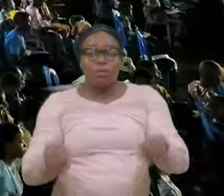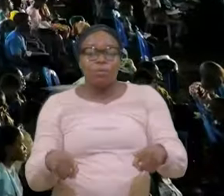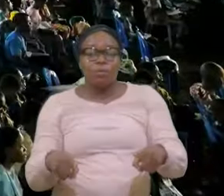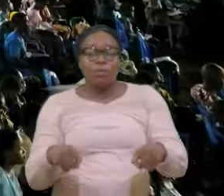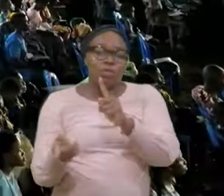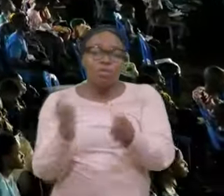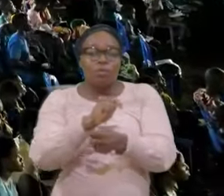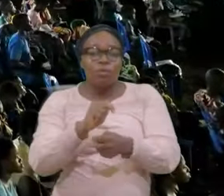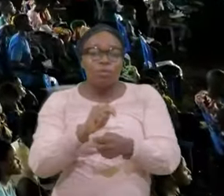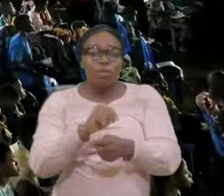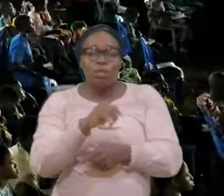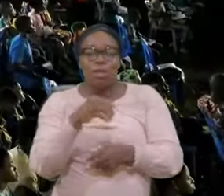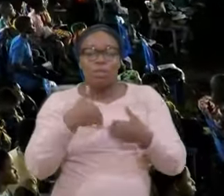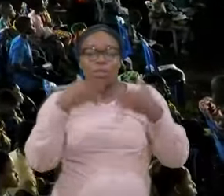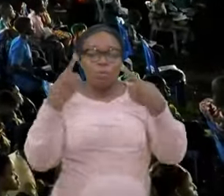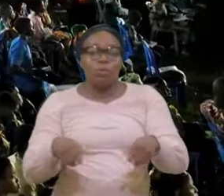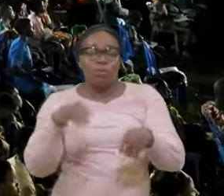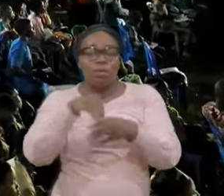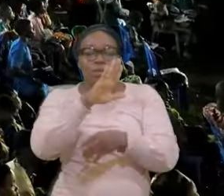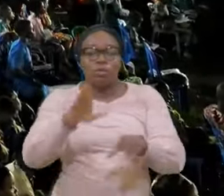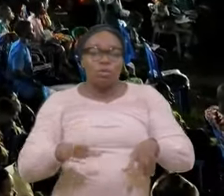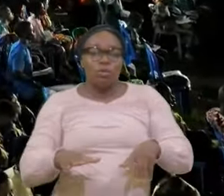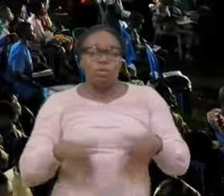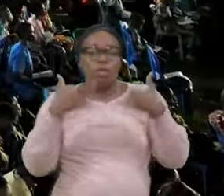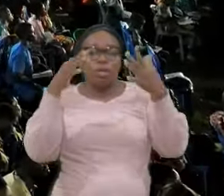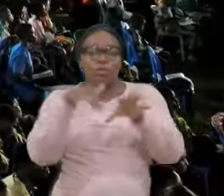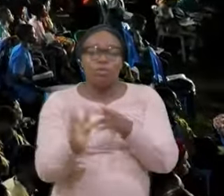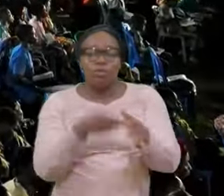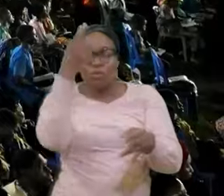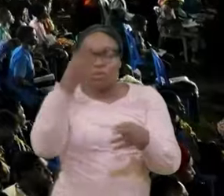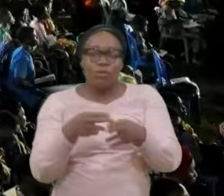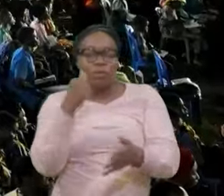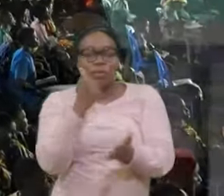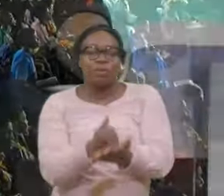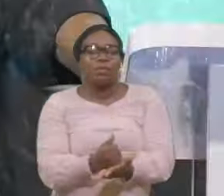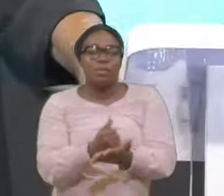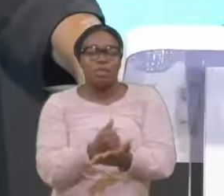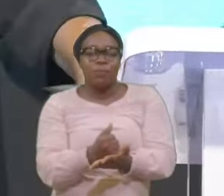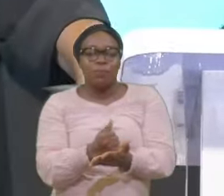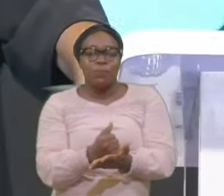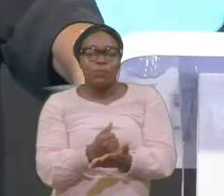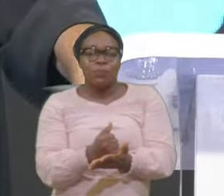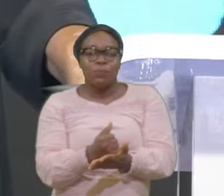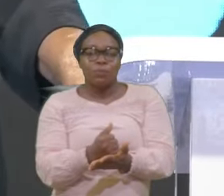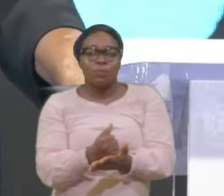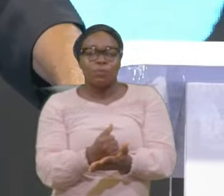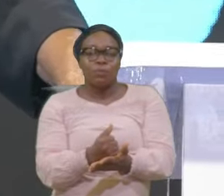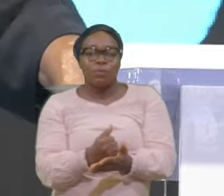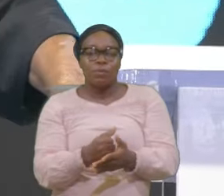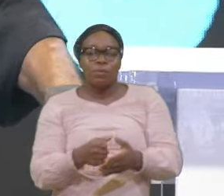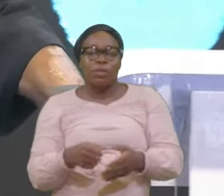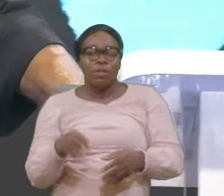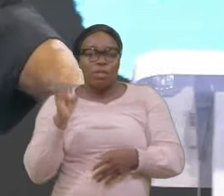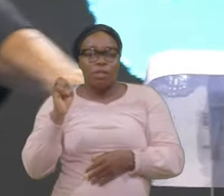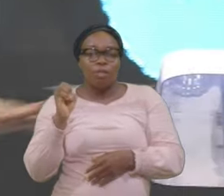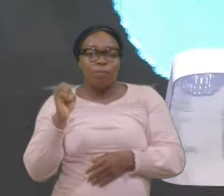He was lost He was lost And the whistle Was being blown But the blood Is ears Until